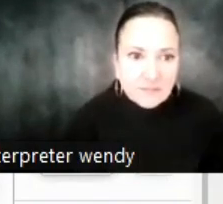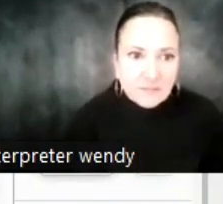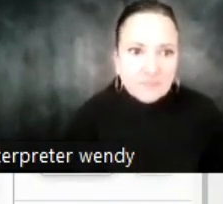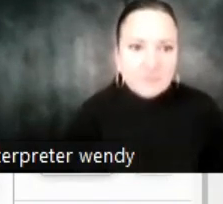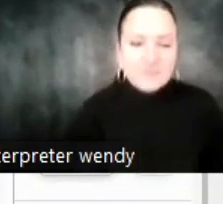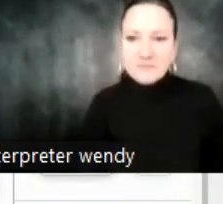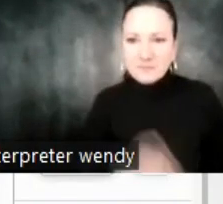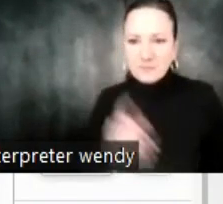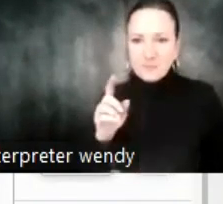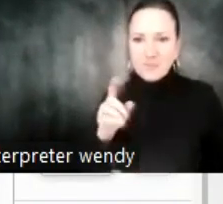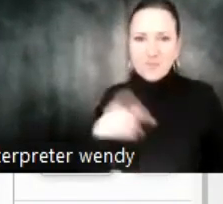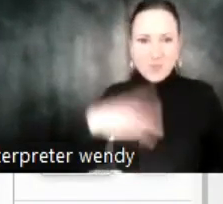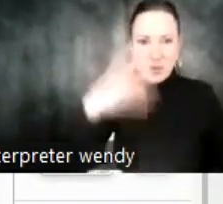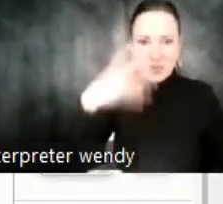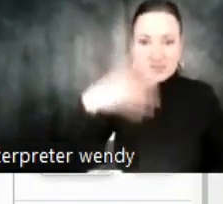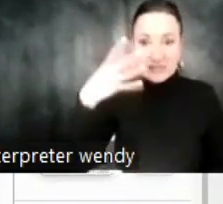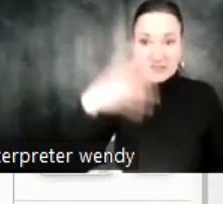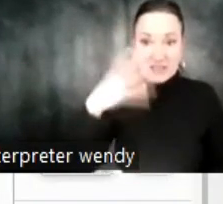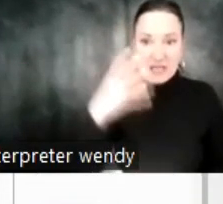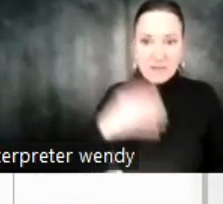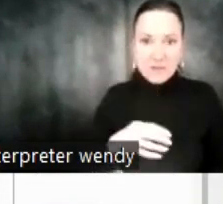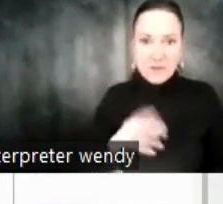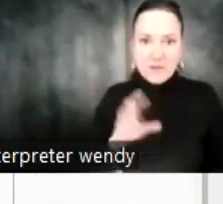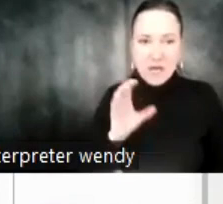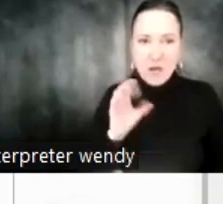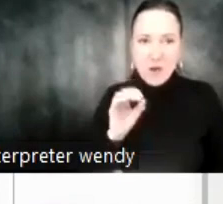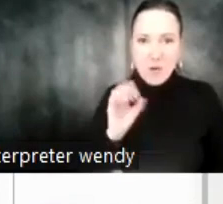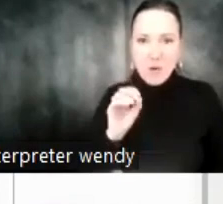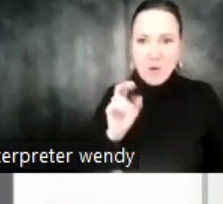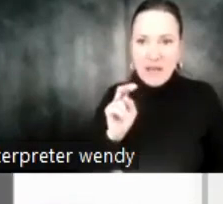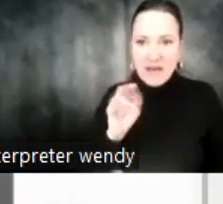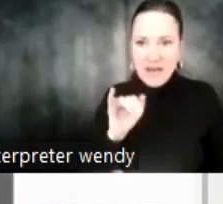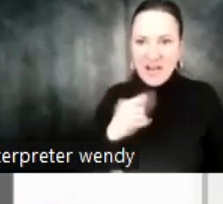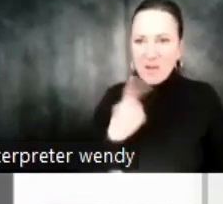you want to scroll up to the top and look up Ooni, O-O-N-I.